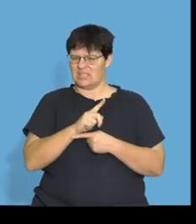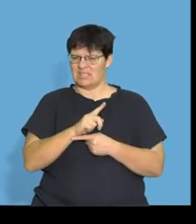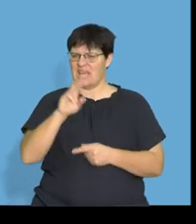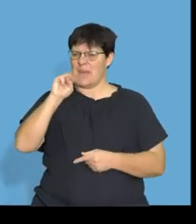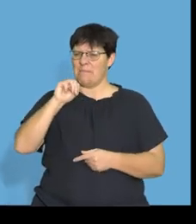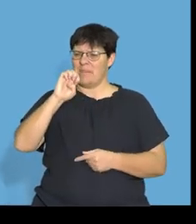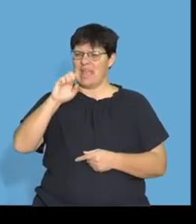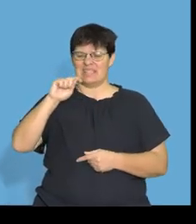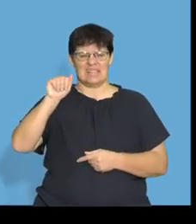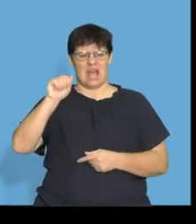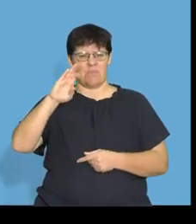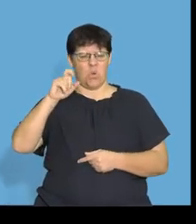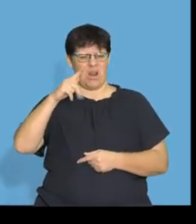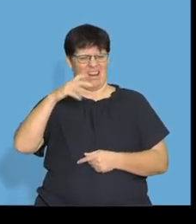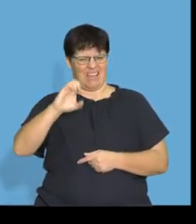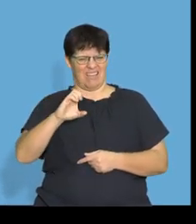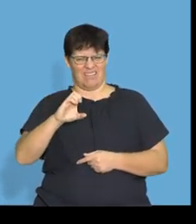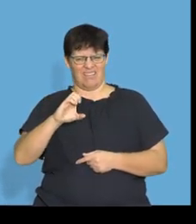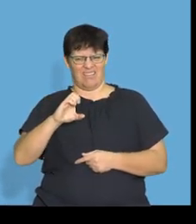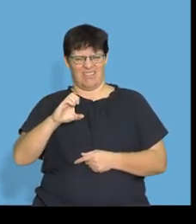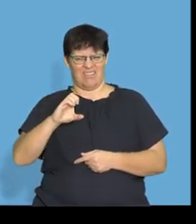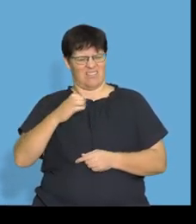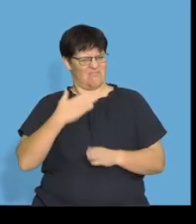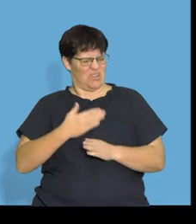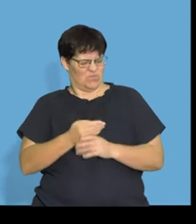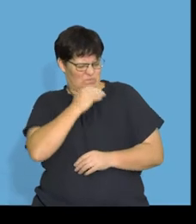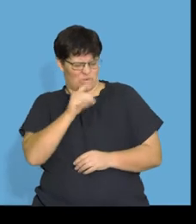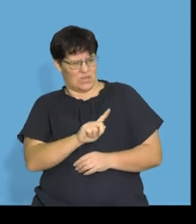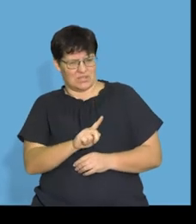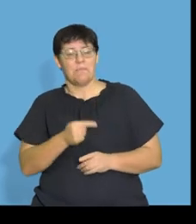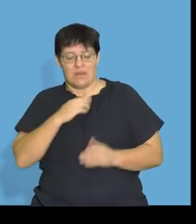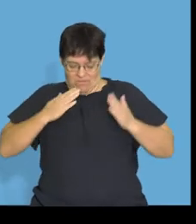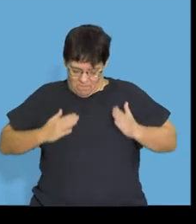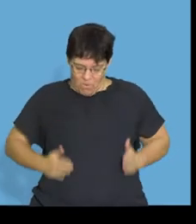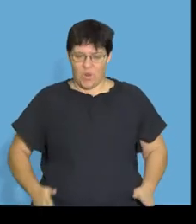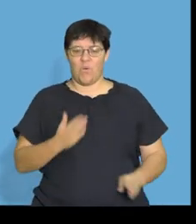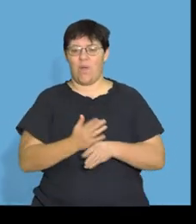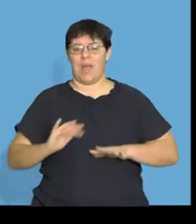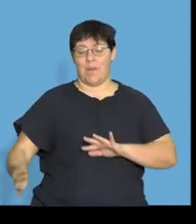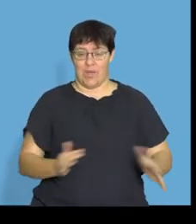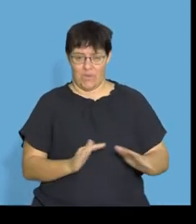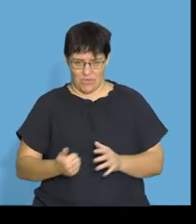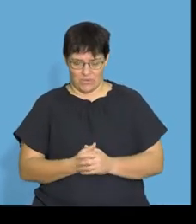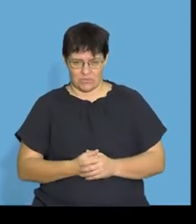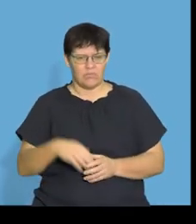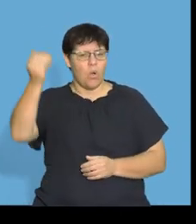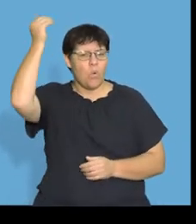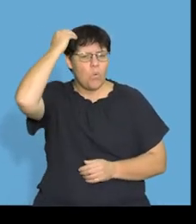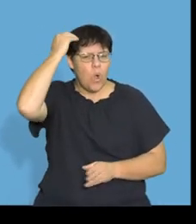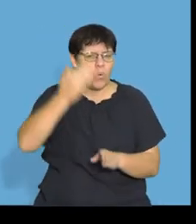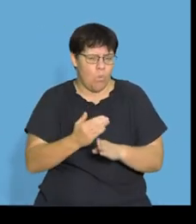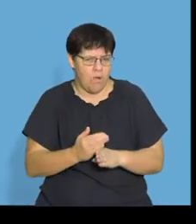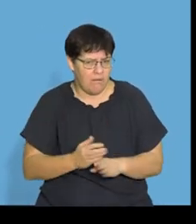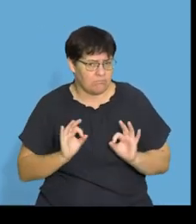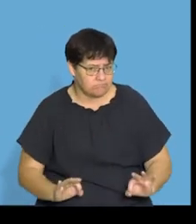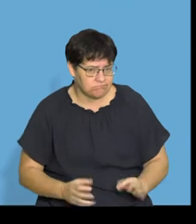metabolic functioning? That's how our bodies run, right? How we work. So simple things. Is our